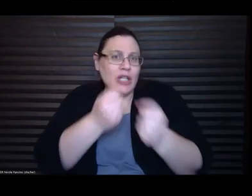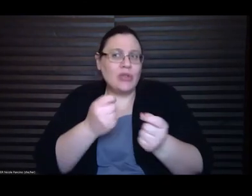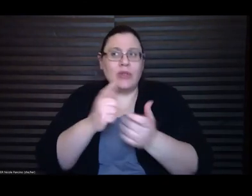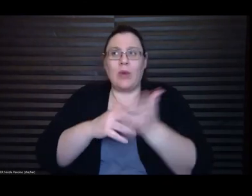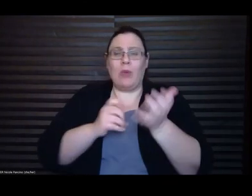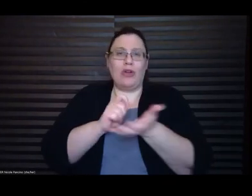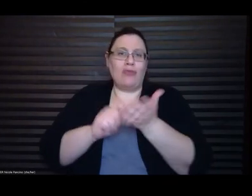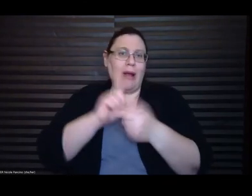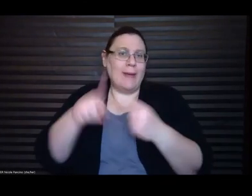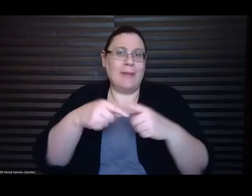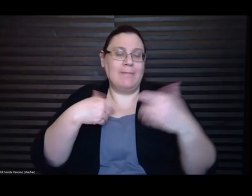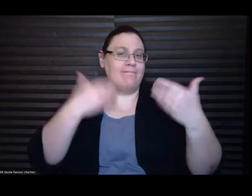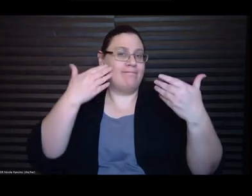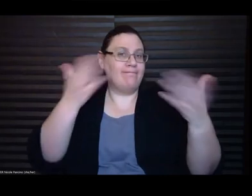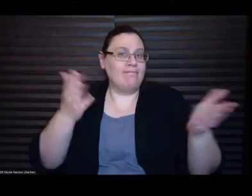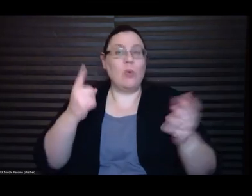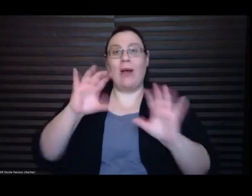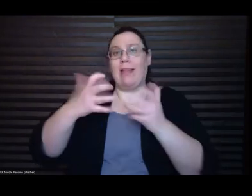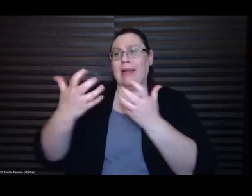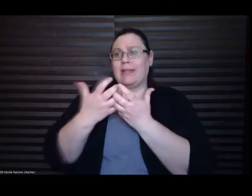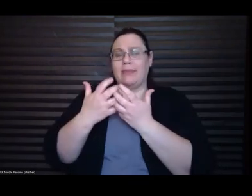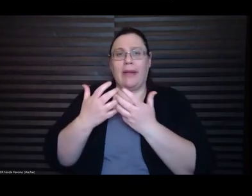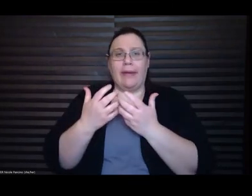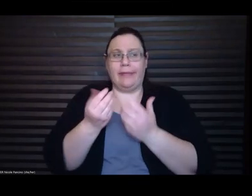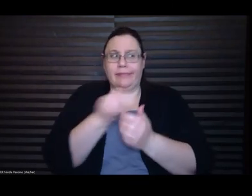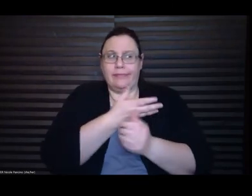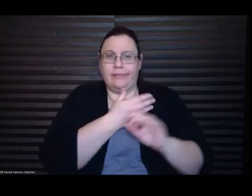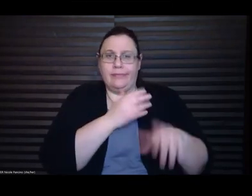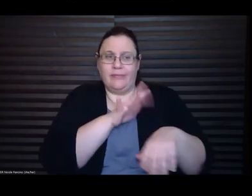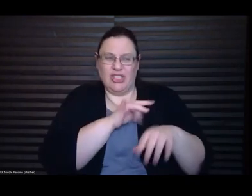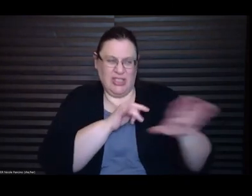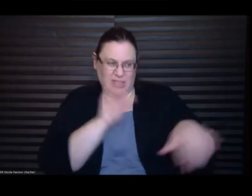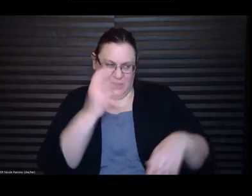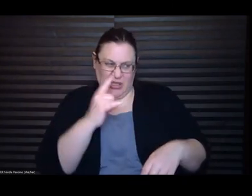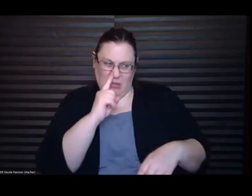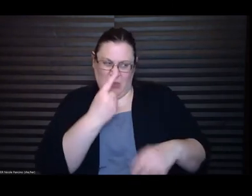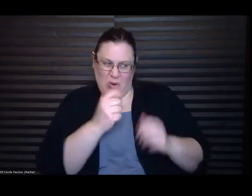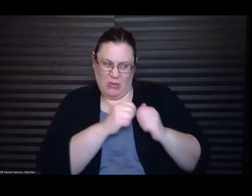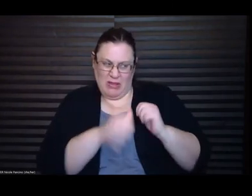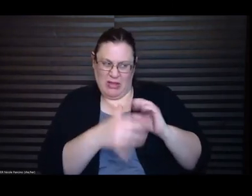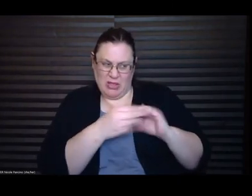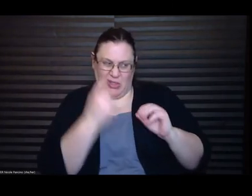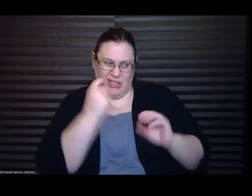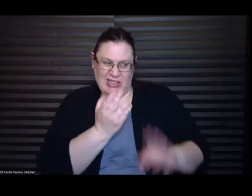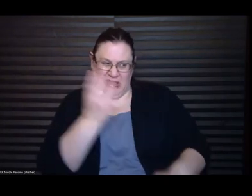like, you seem bored by the story you've submitted. And I was like, oh, blunt.